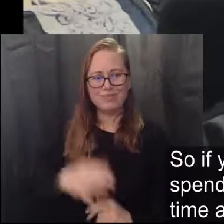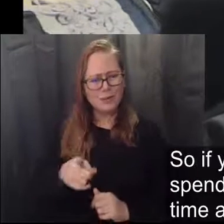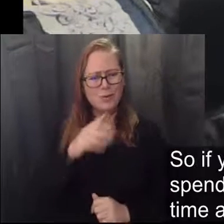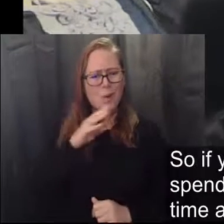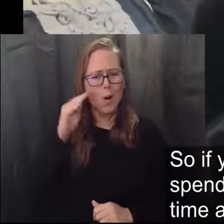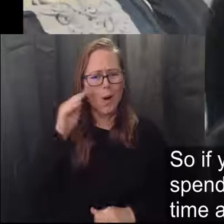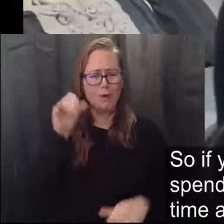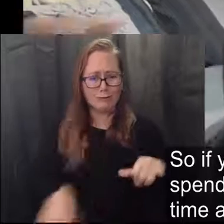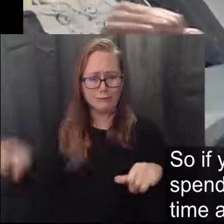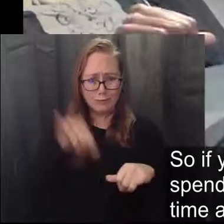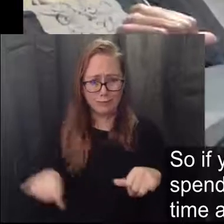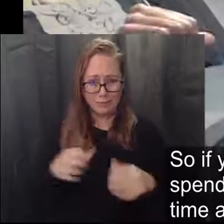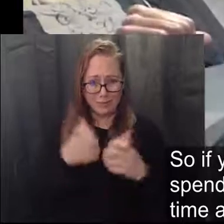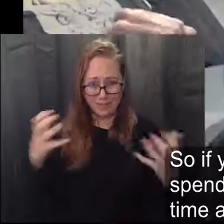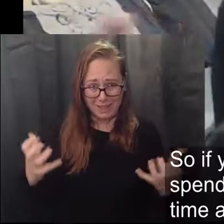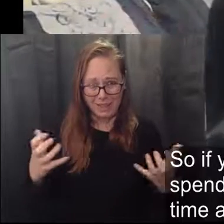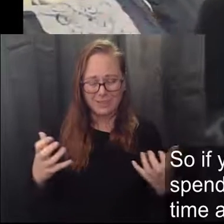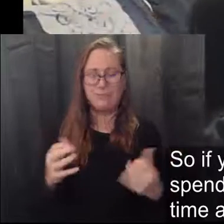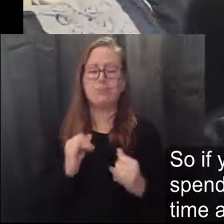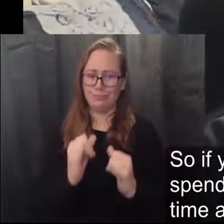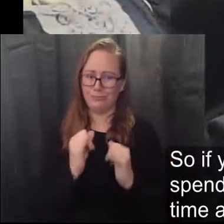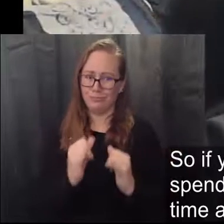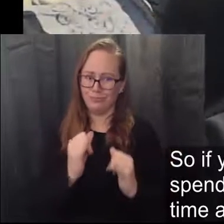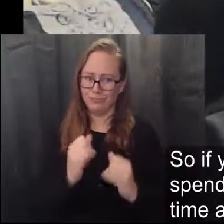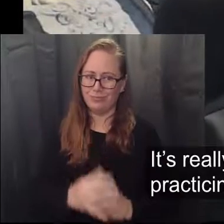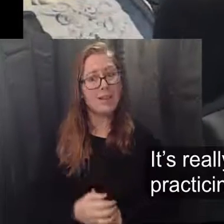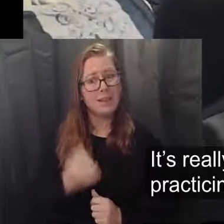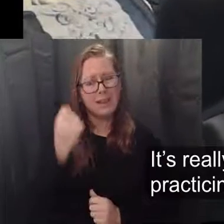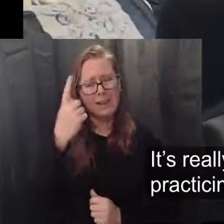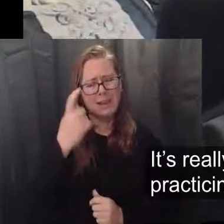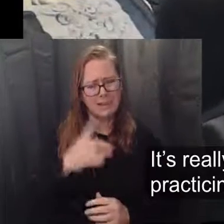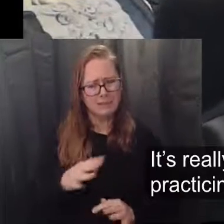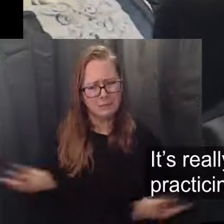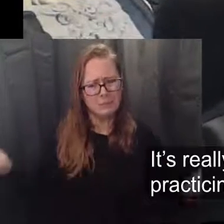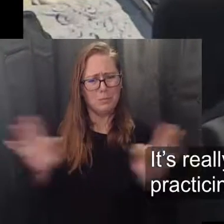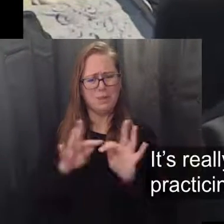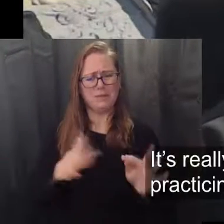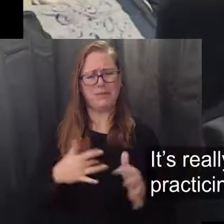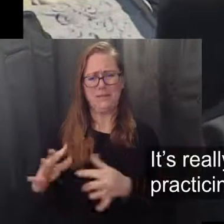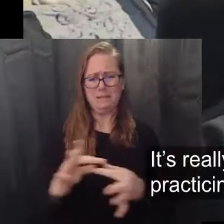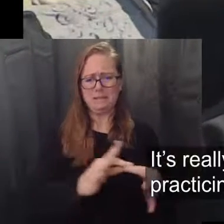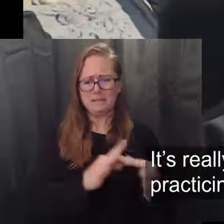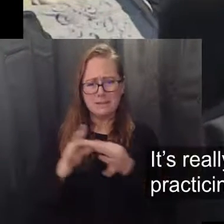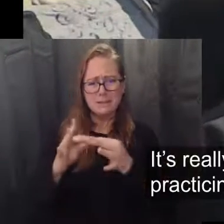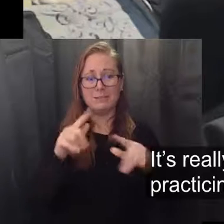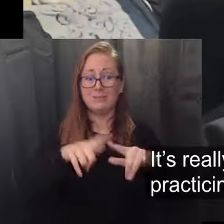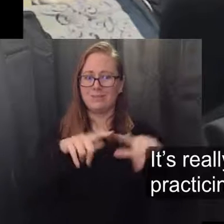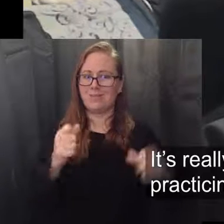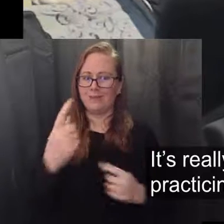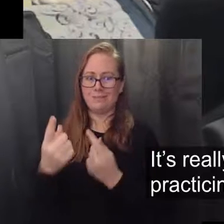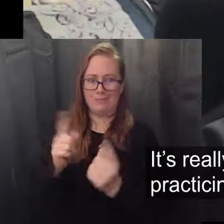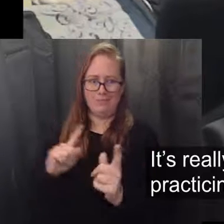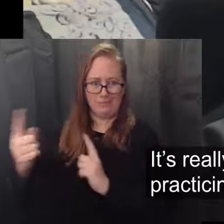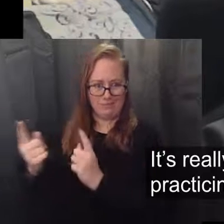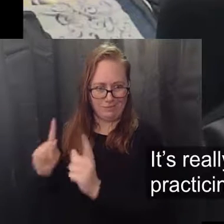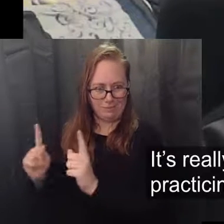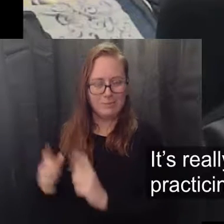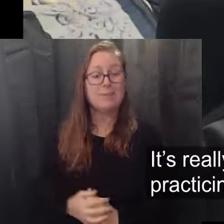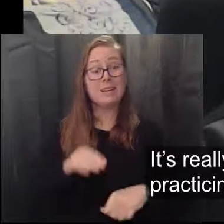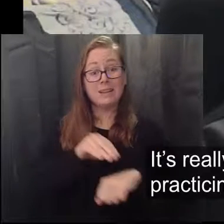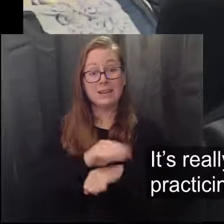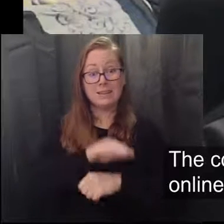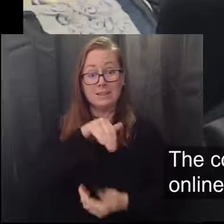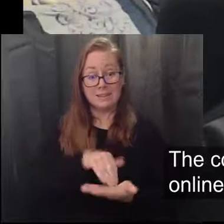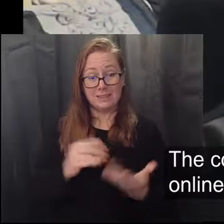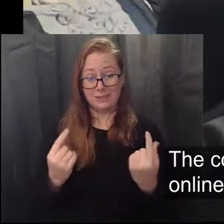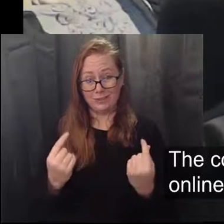So if you're anything like me, you're probably spending a lot more time at home than you're used to, so it's really important to stay connected, even while practicing social distancing.